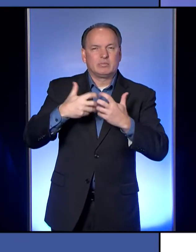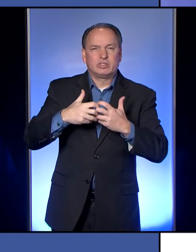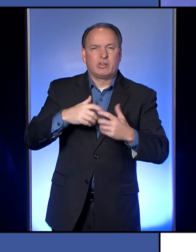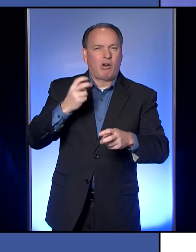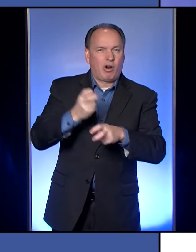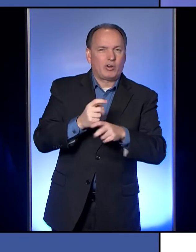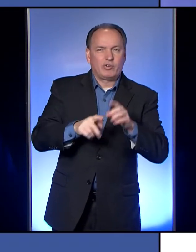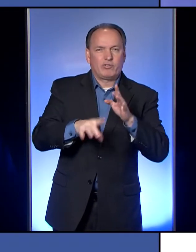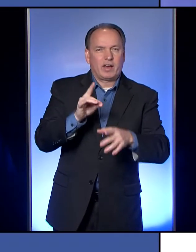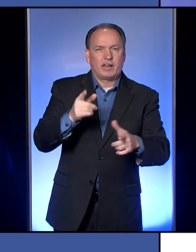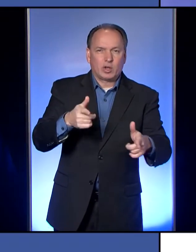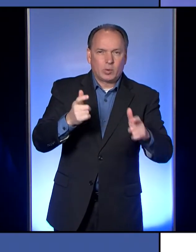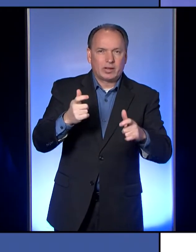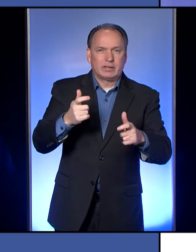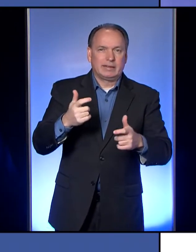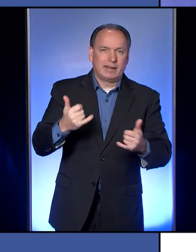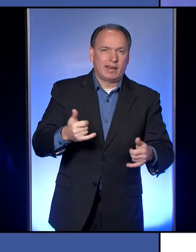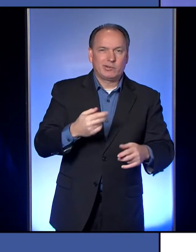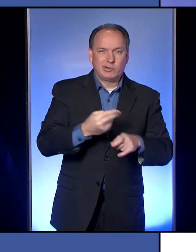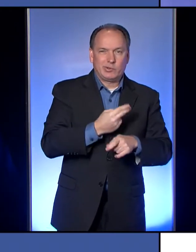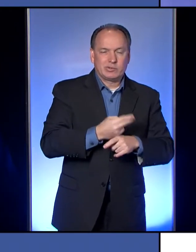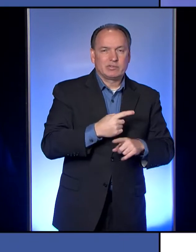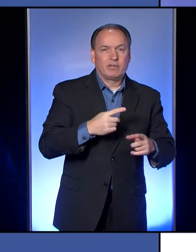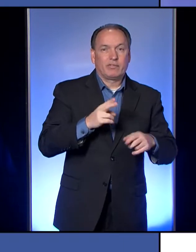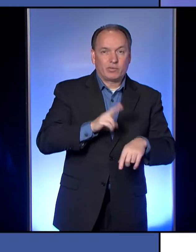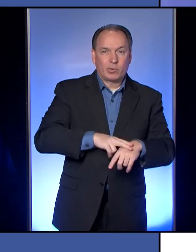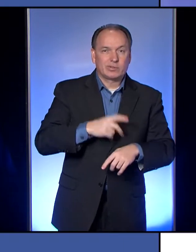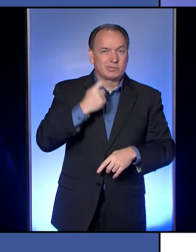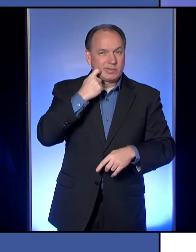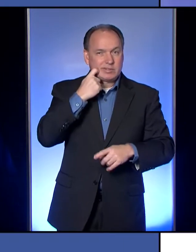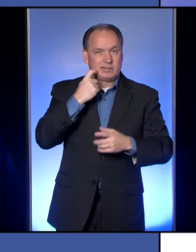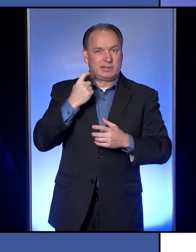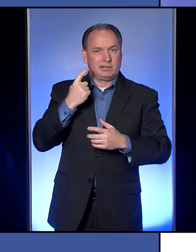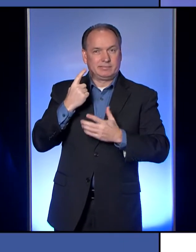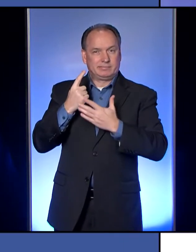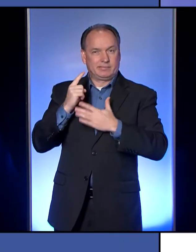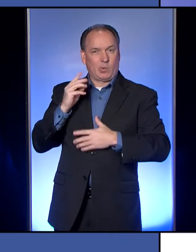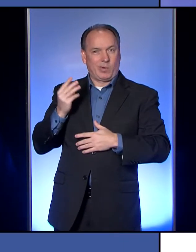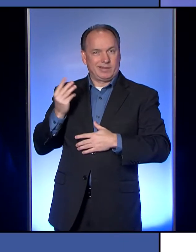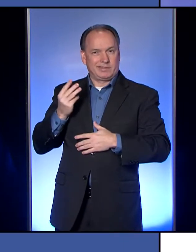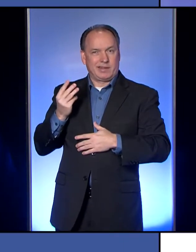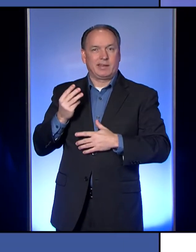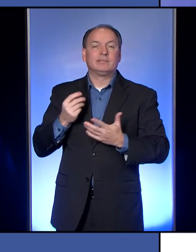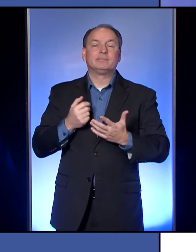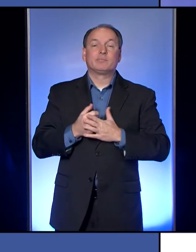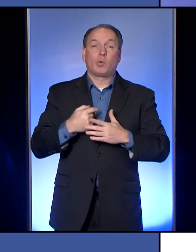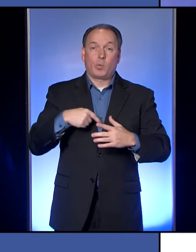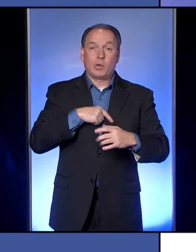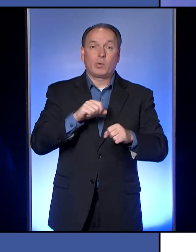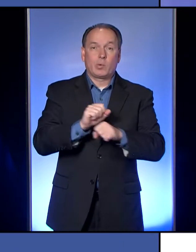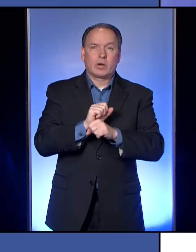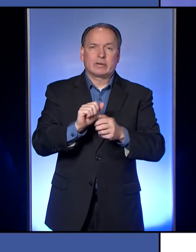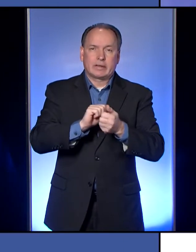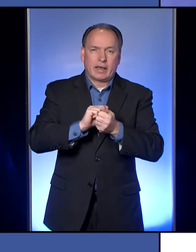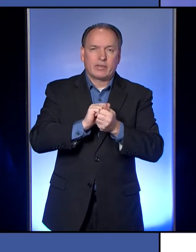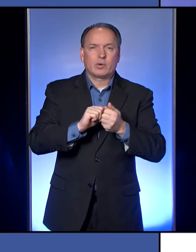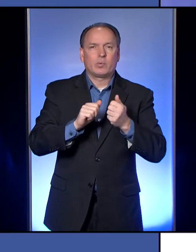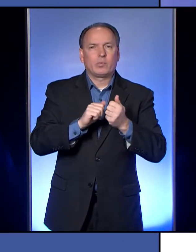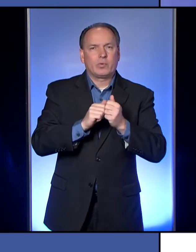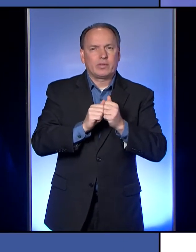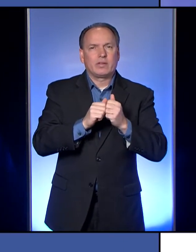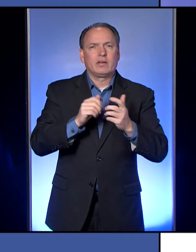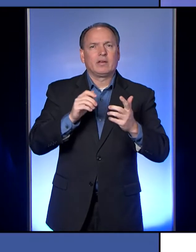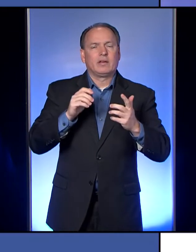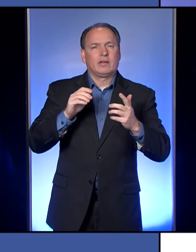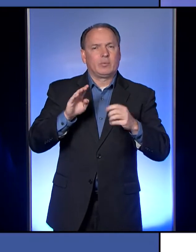those and get them in quickly. And of course this just came out on Wednesday. So we're going to work with our businesses on this and we don't need them